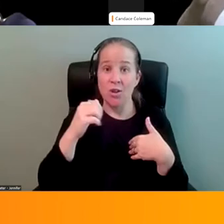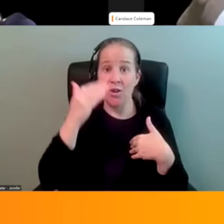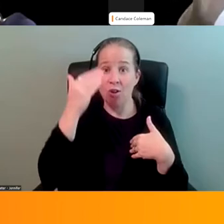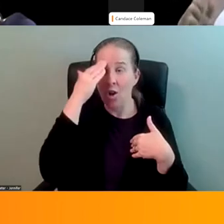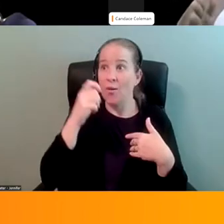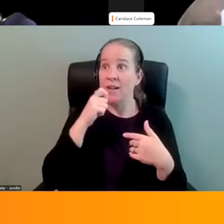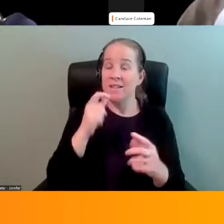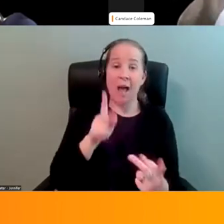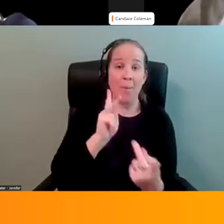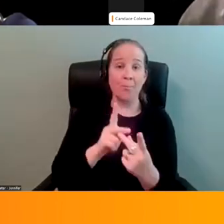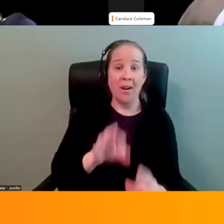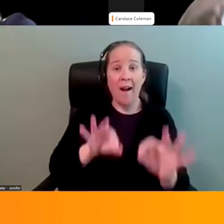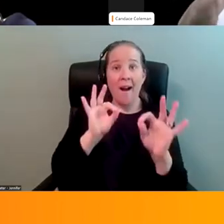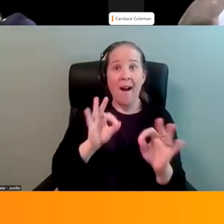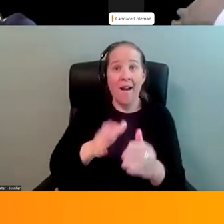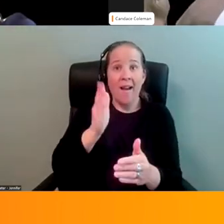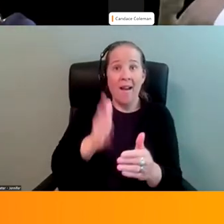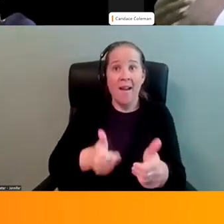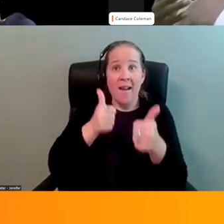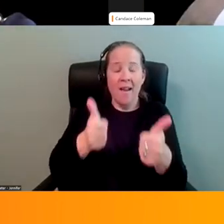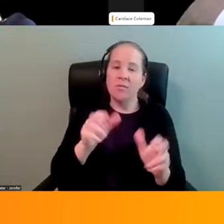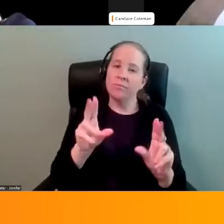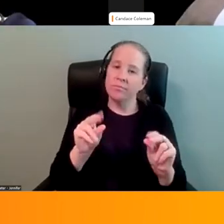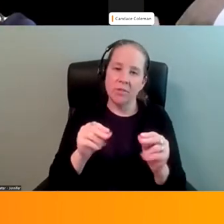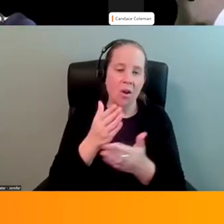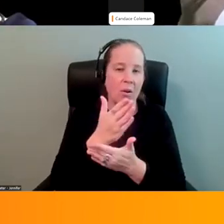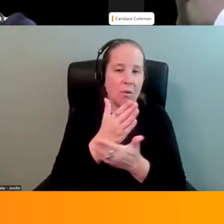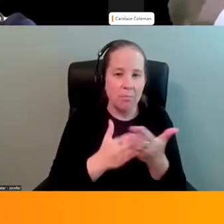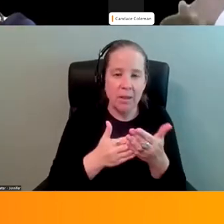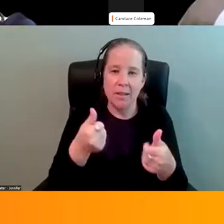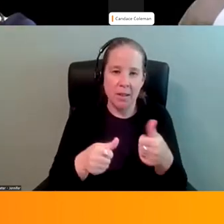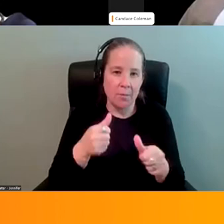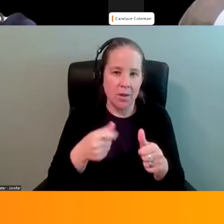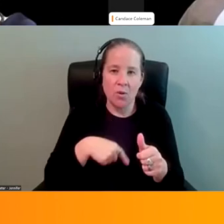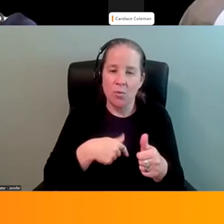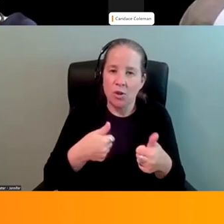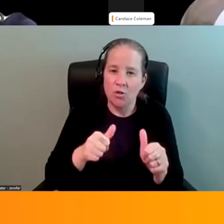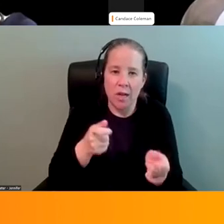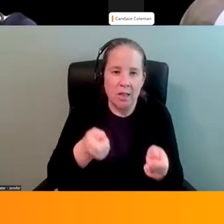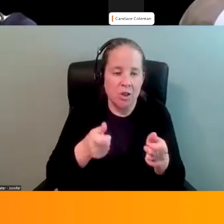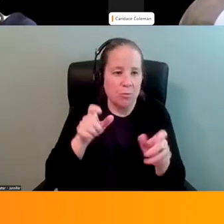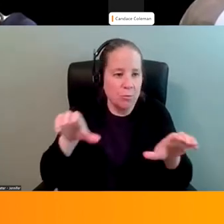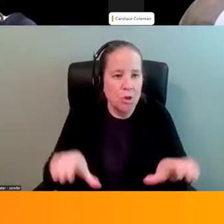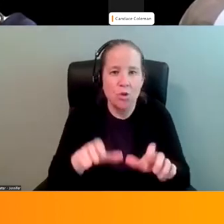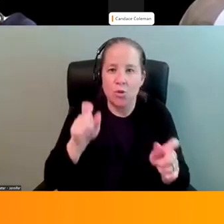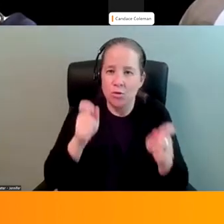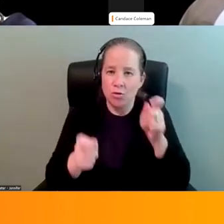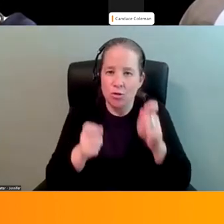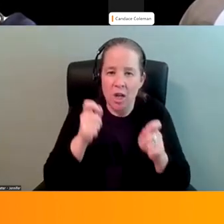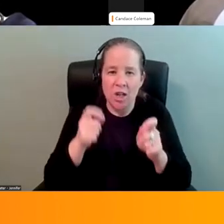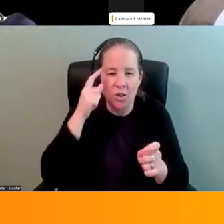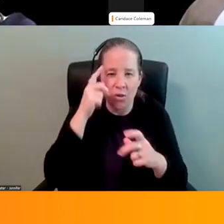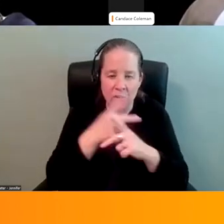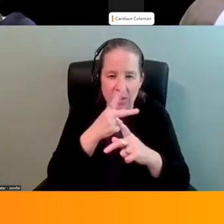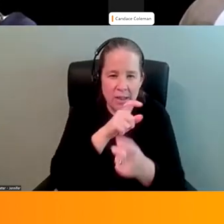-all. It's just a piece of the puzzle and other things need to be added, shifted, or changed in order to really get to the heart of the type of